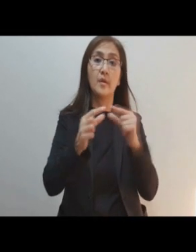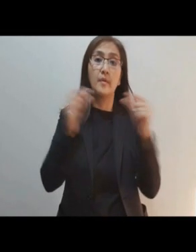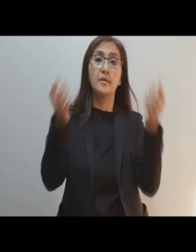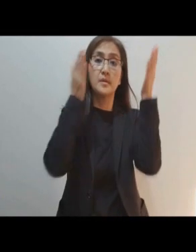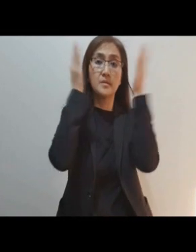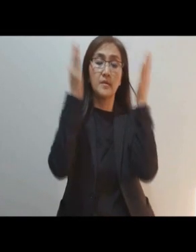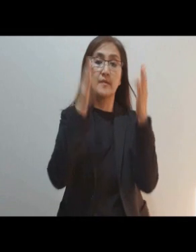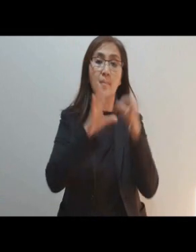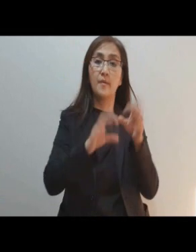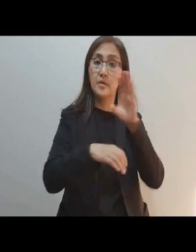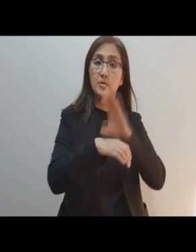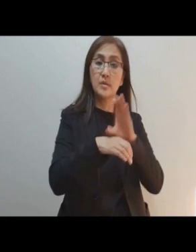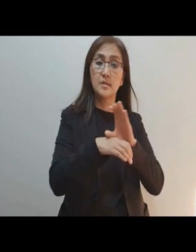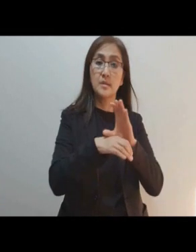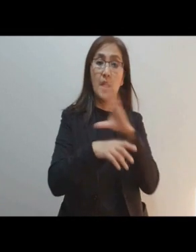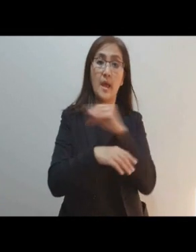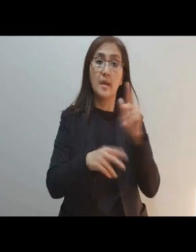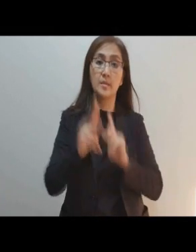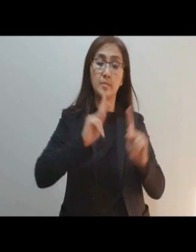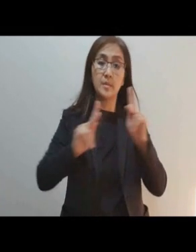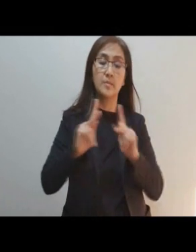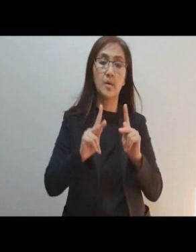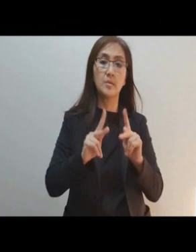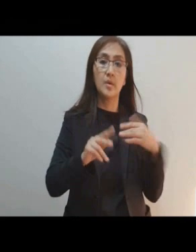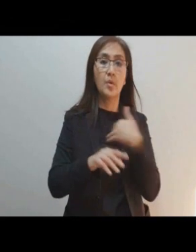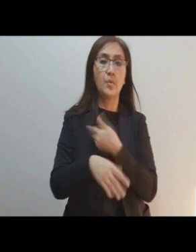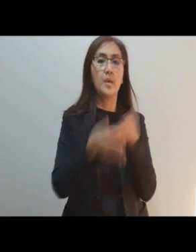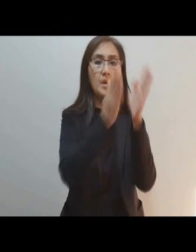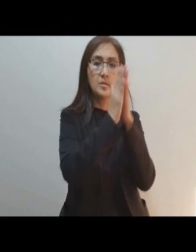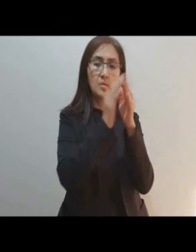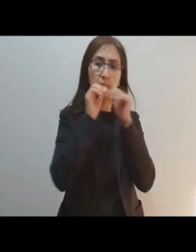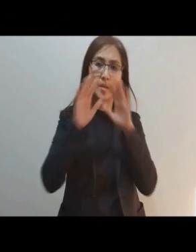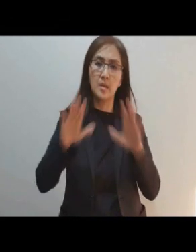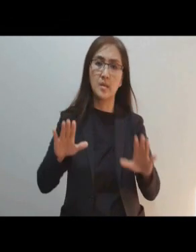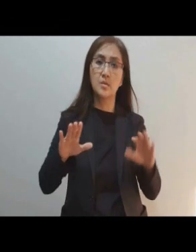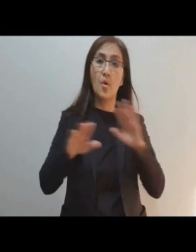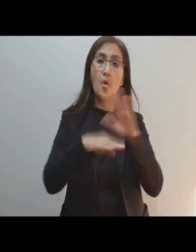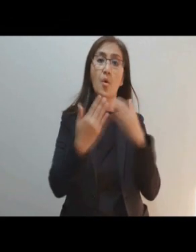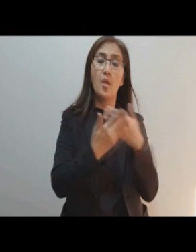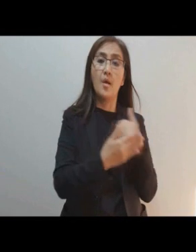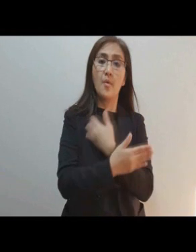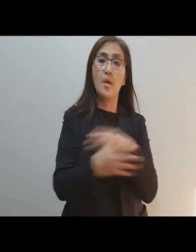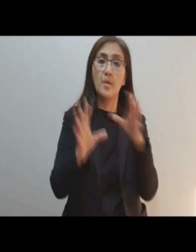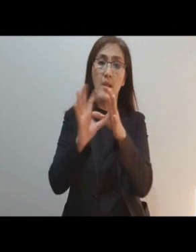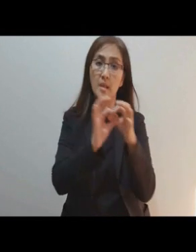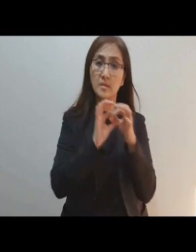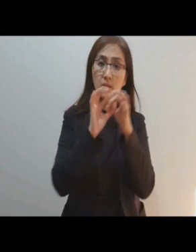and for the greater service of the Church and of humanity. And we ask you to bless all our relationships.